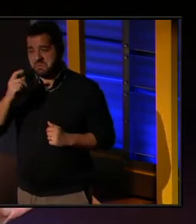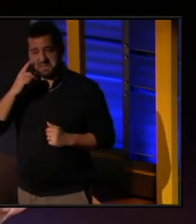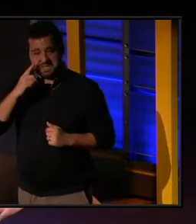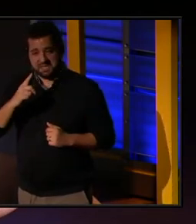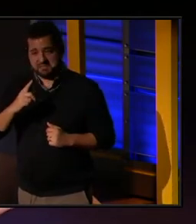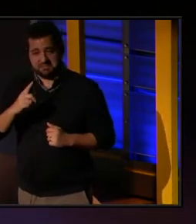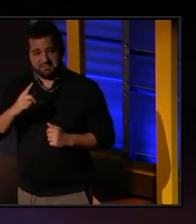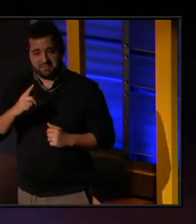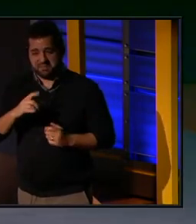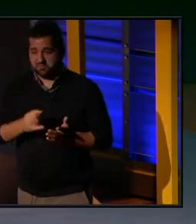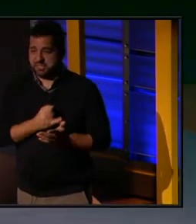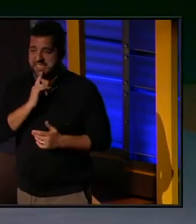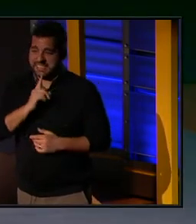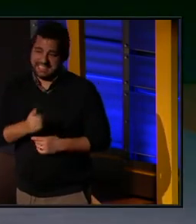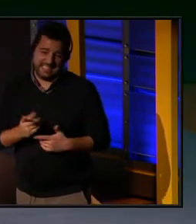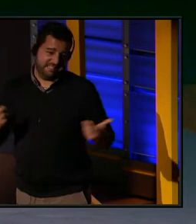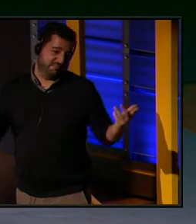is.